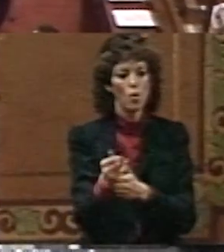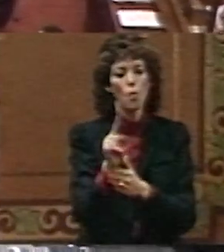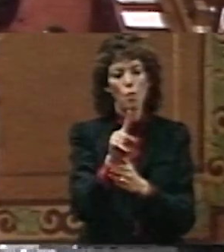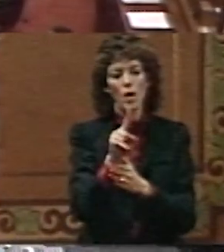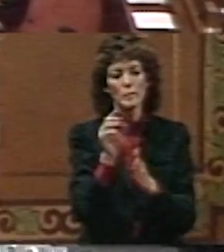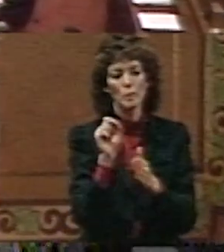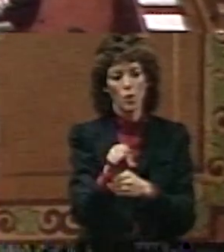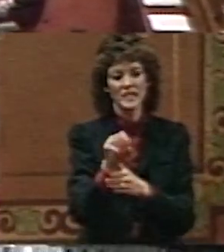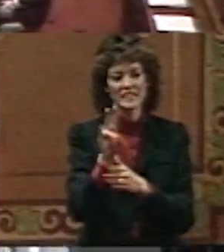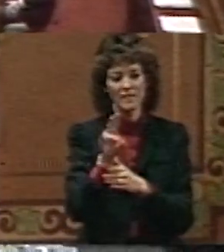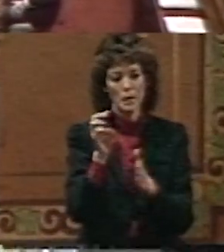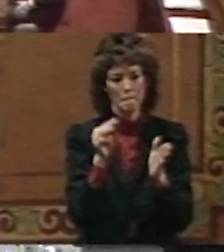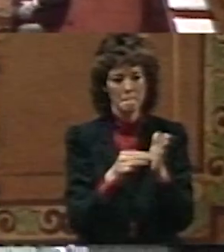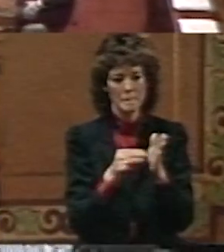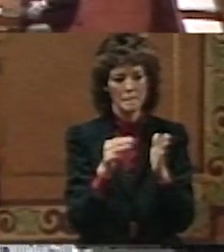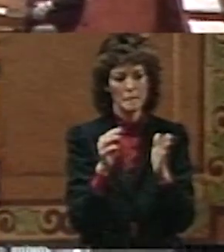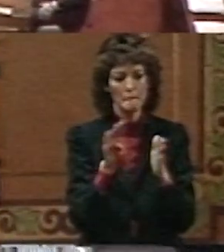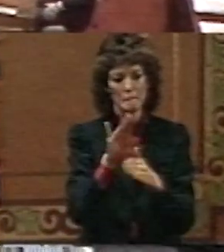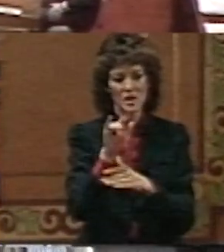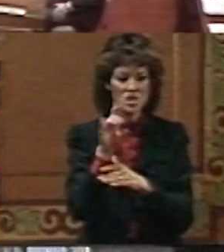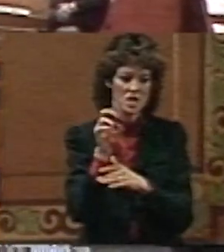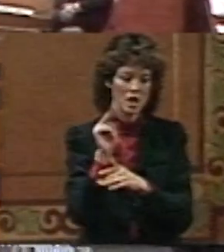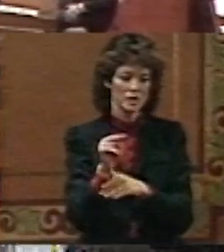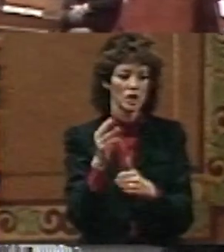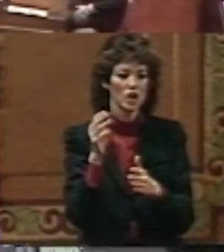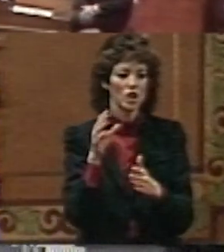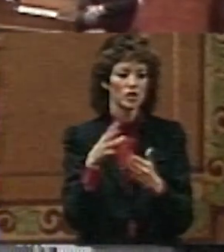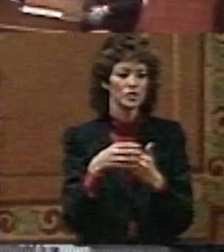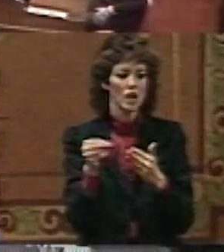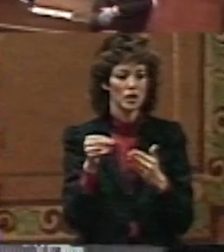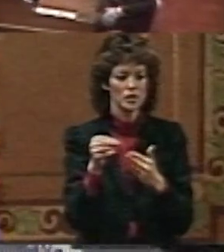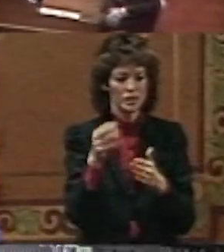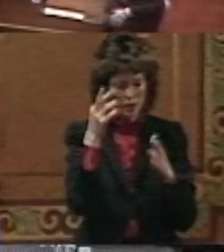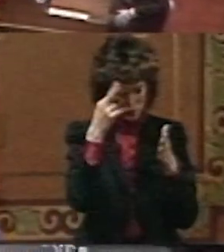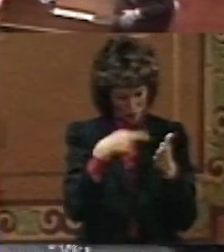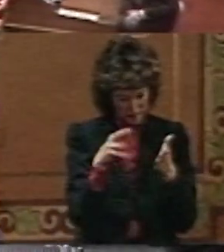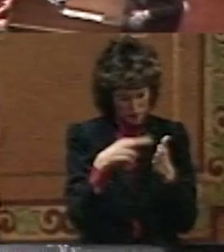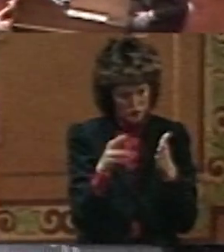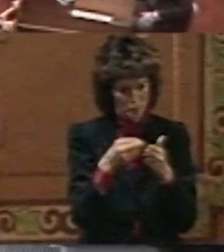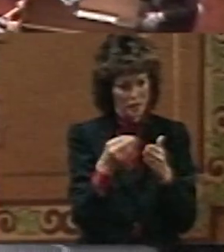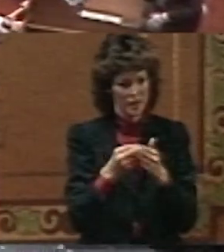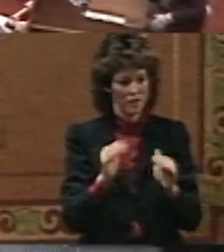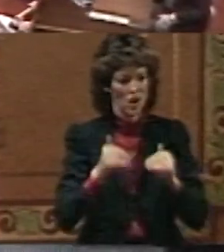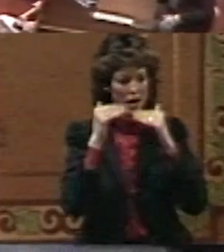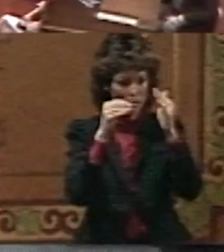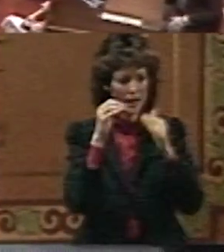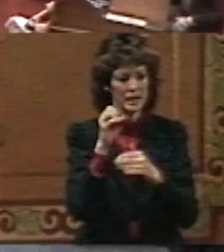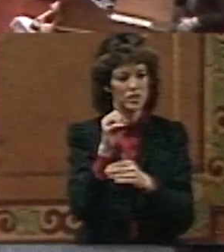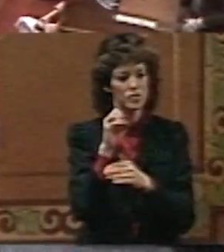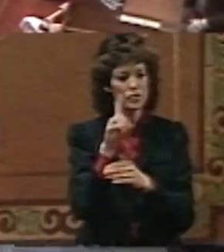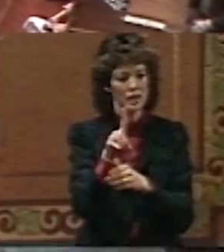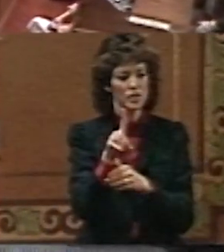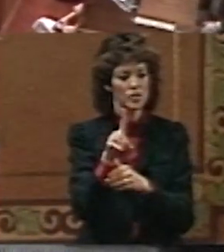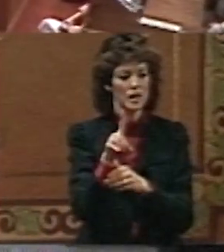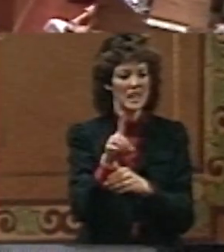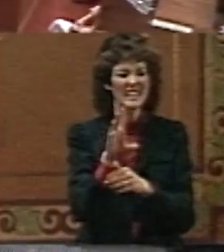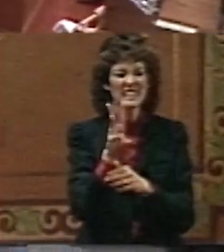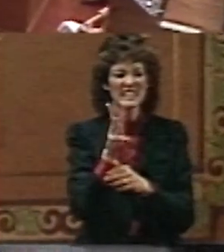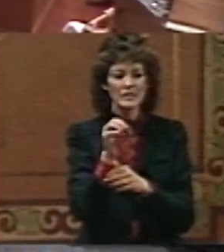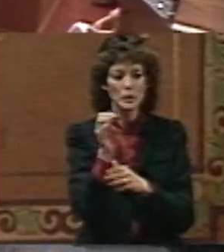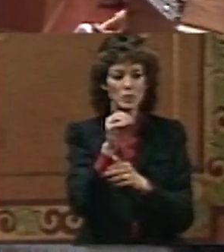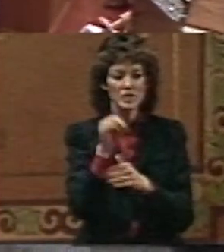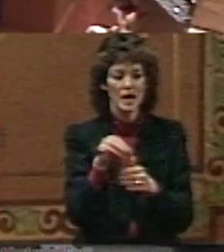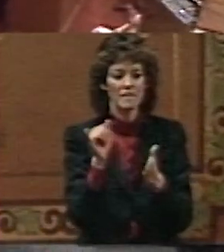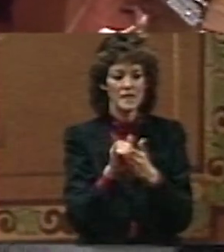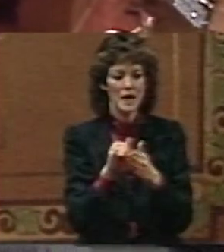billion a year in research money to higher education in this nation. 60% of that